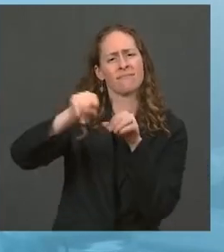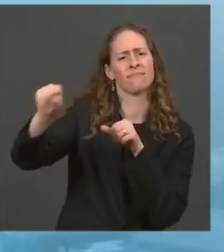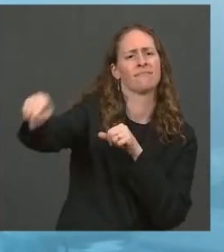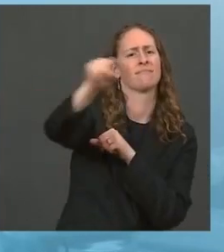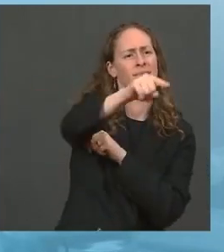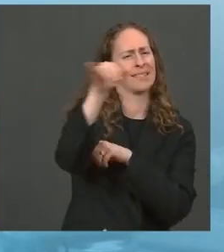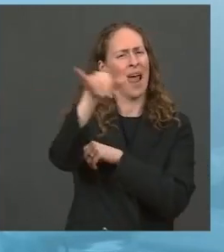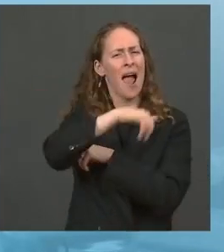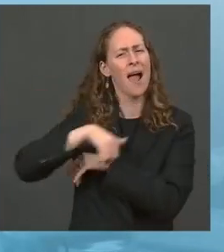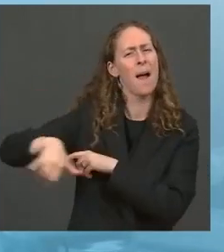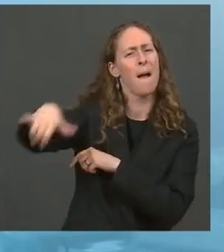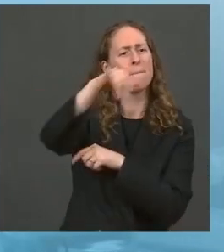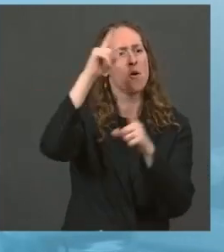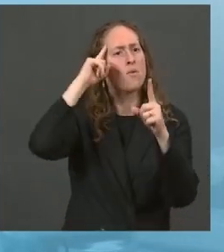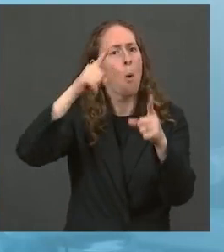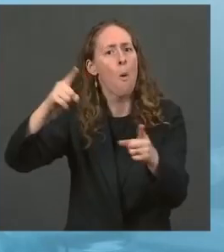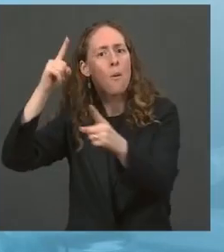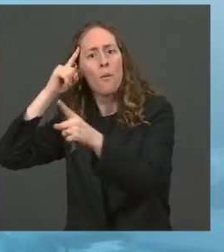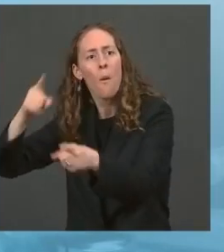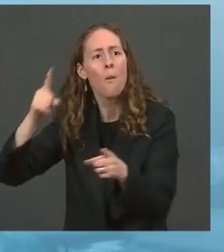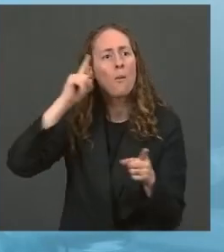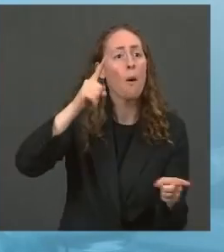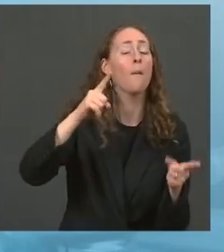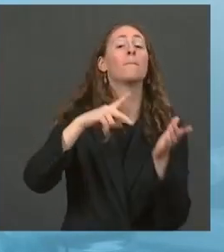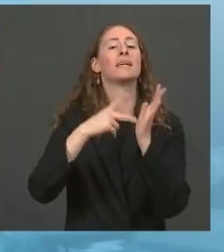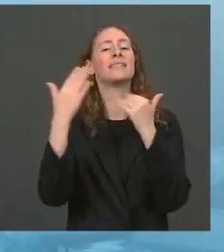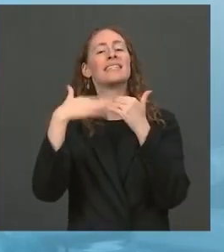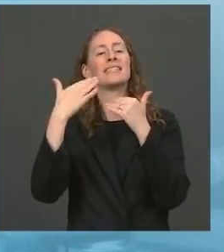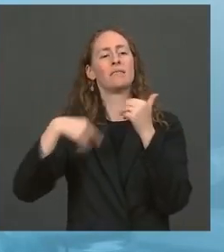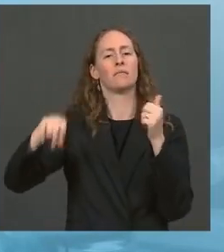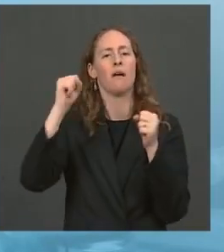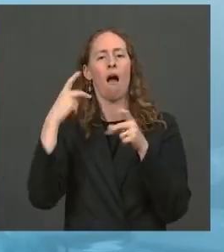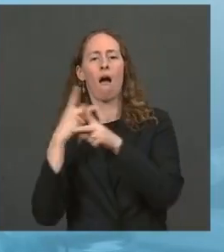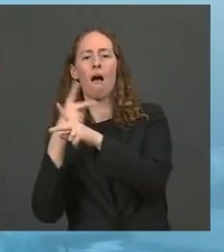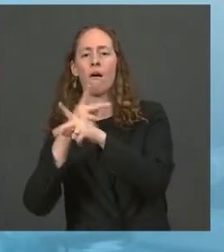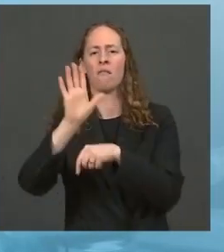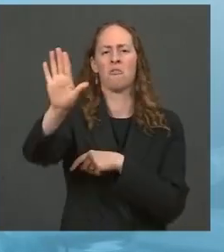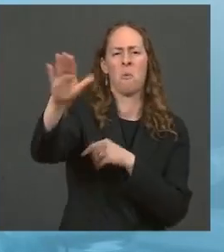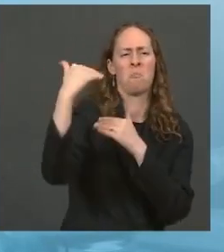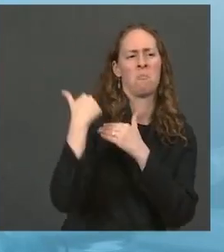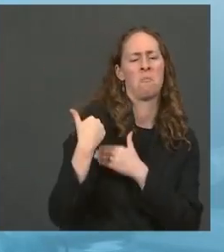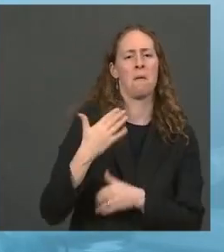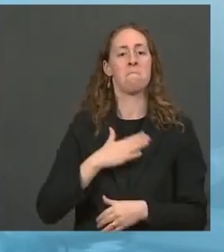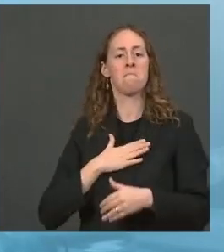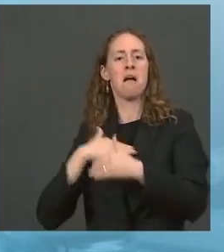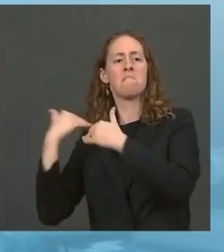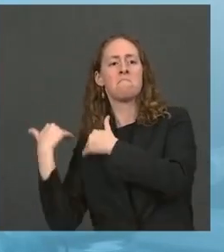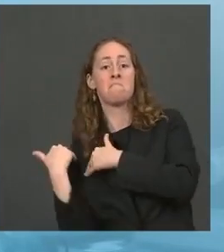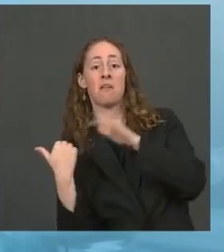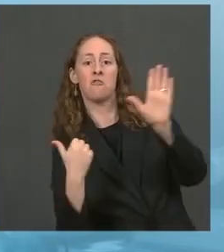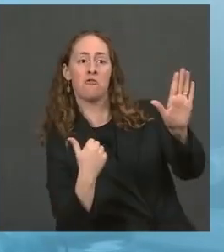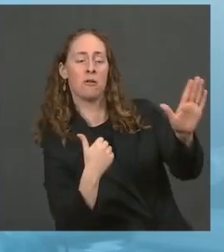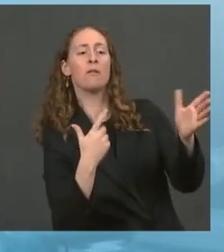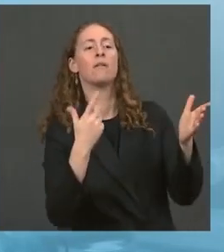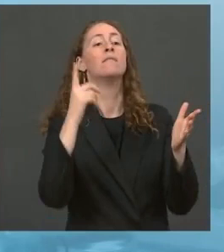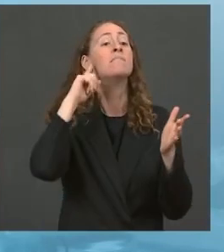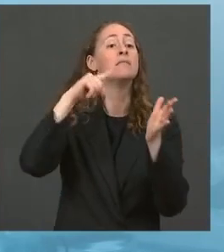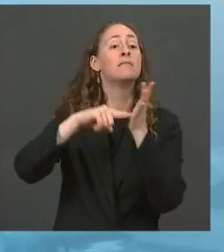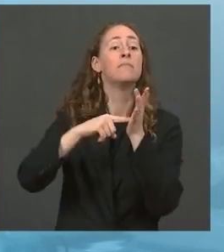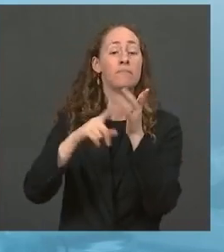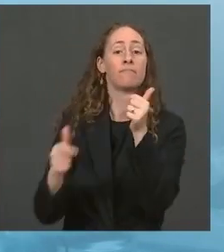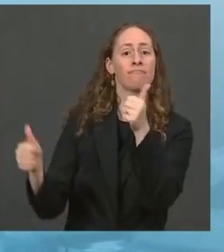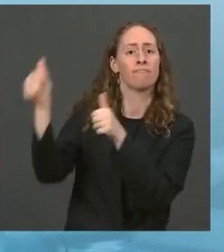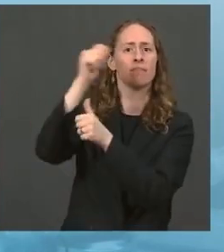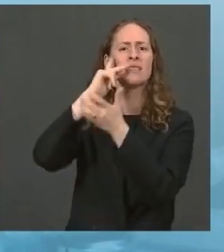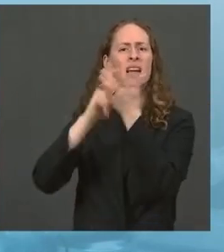our progress and hold ourselves and each other accountable. Secretary of State Blinken will be convening foreign ministers later this year